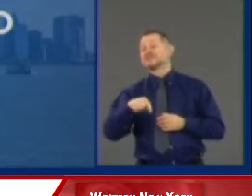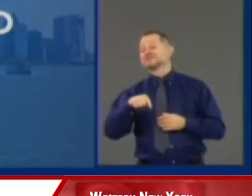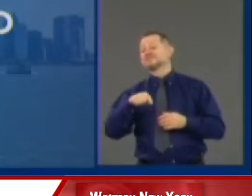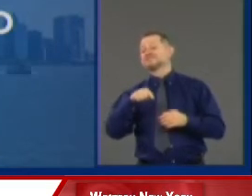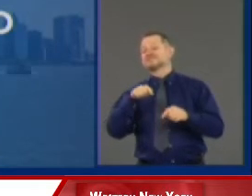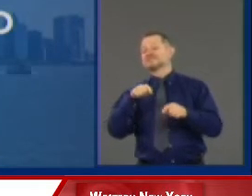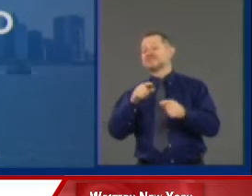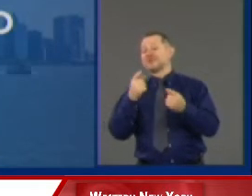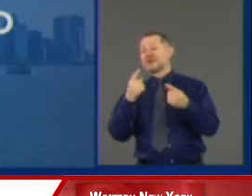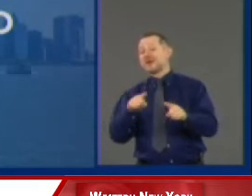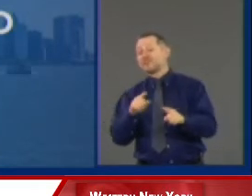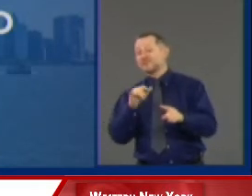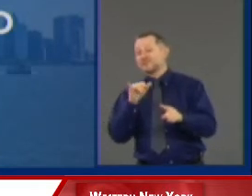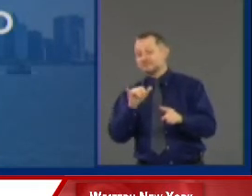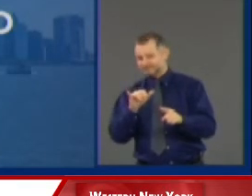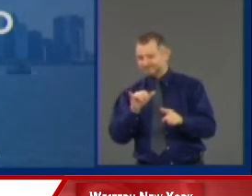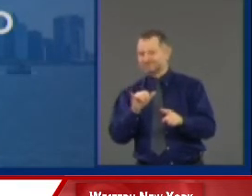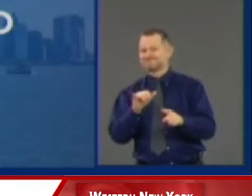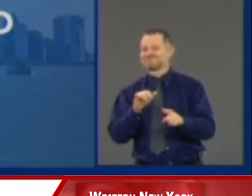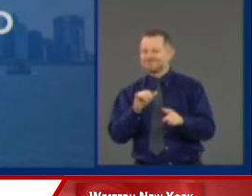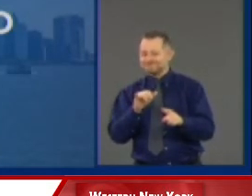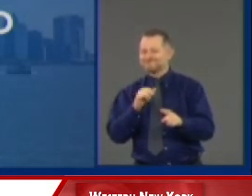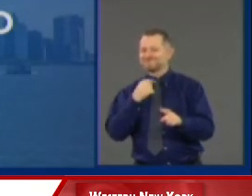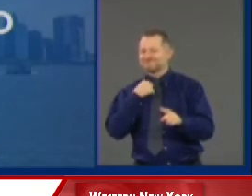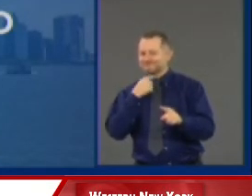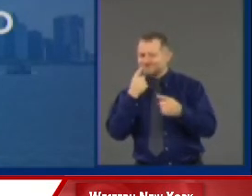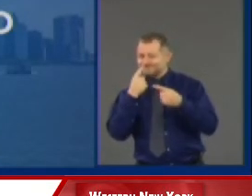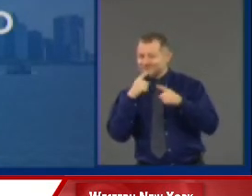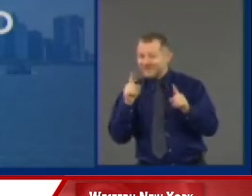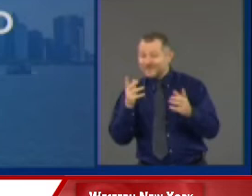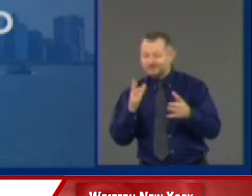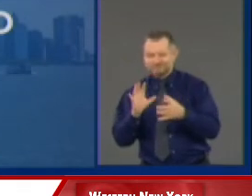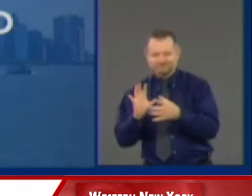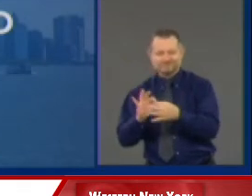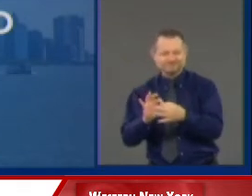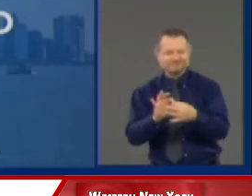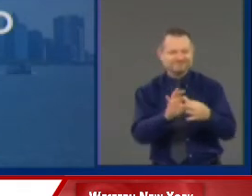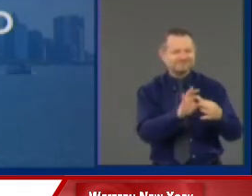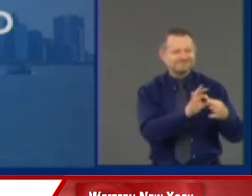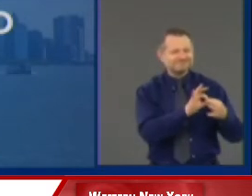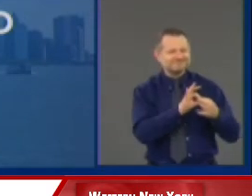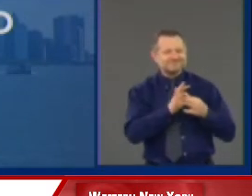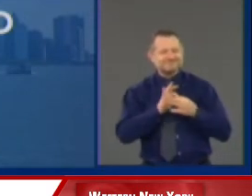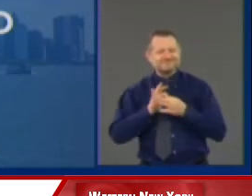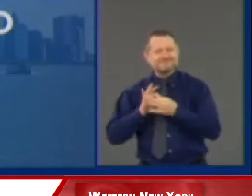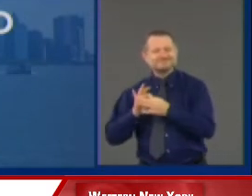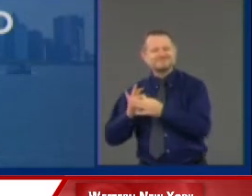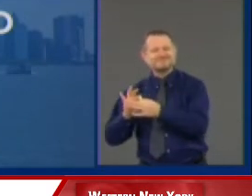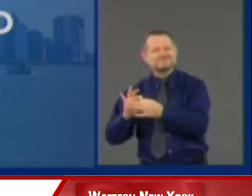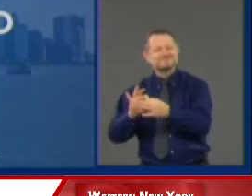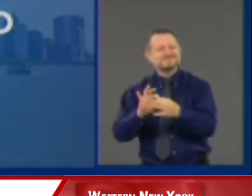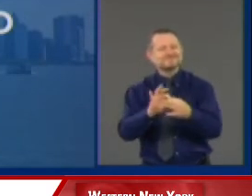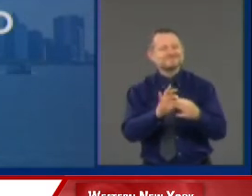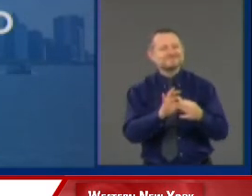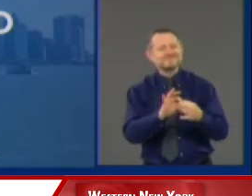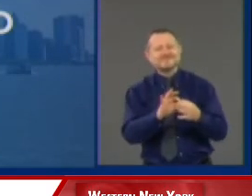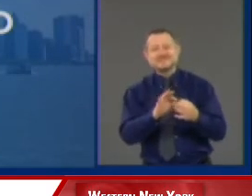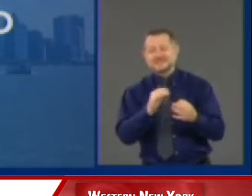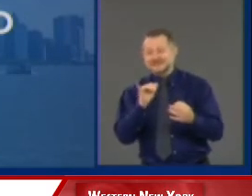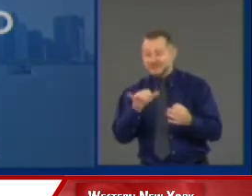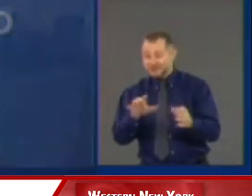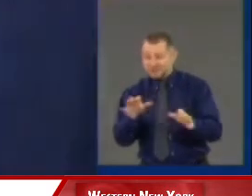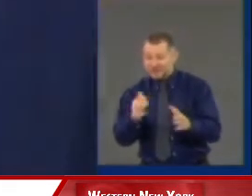like when it came together might not be so beautiful that people want to do it again.